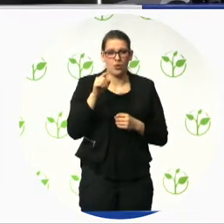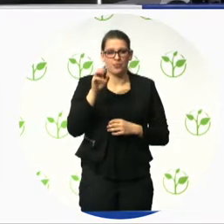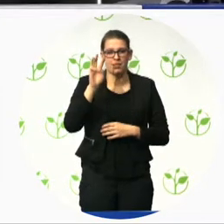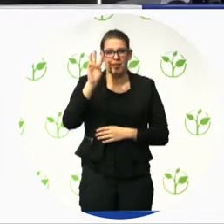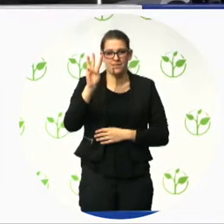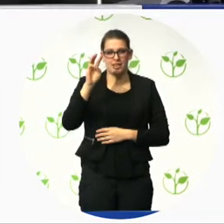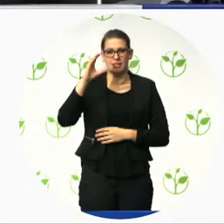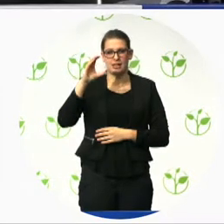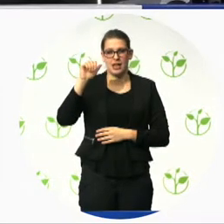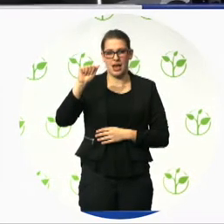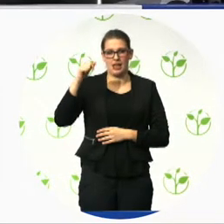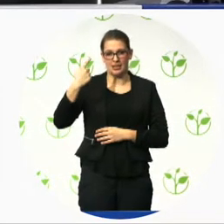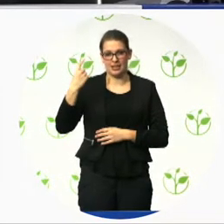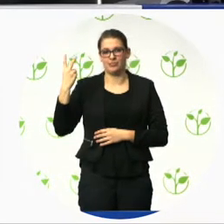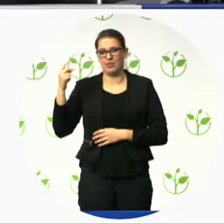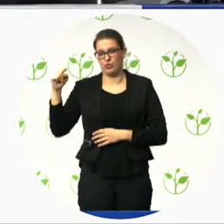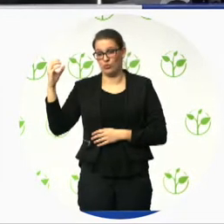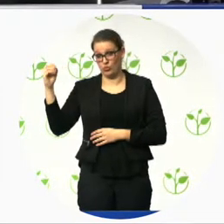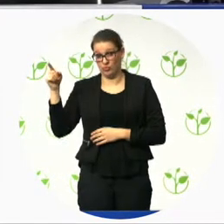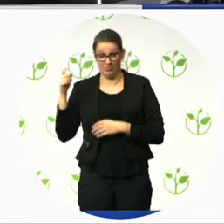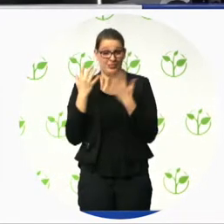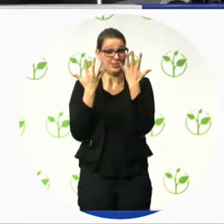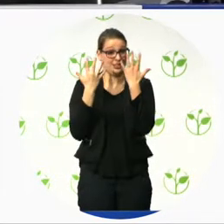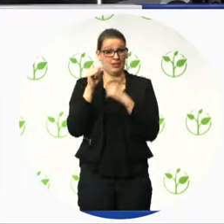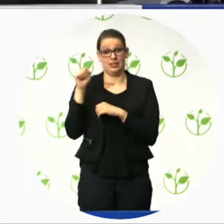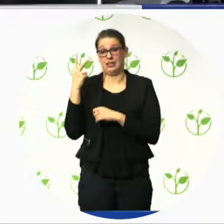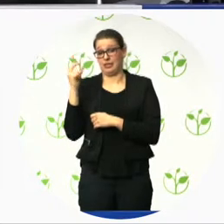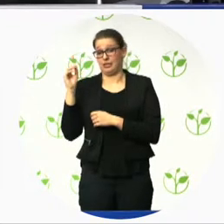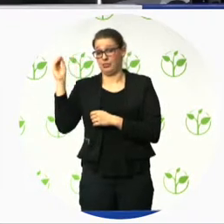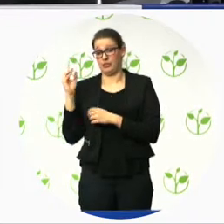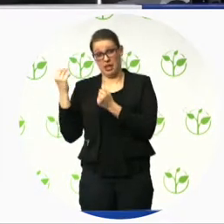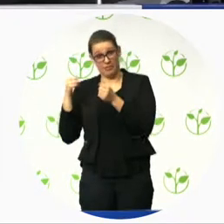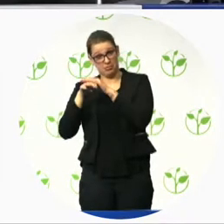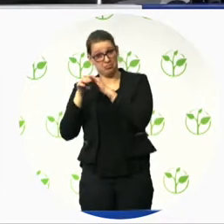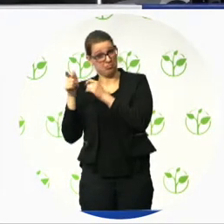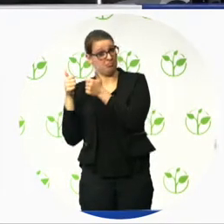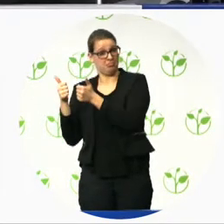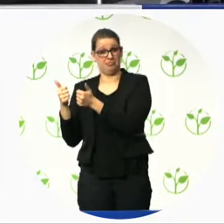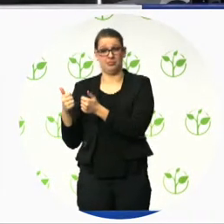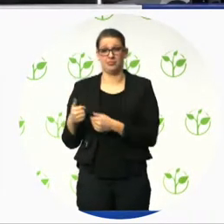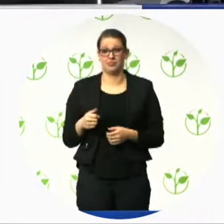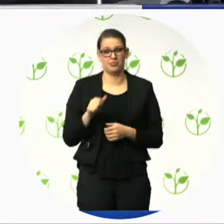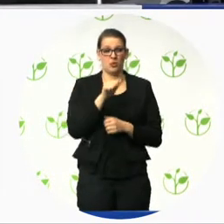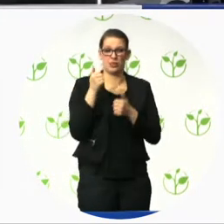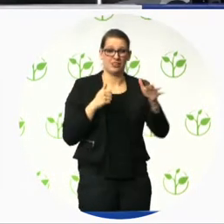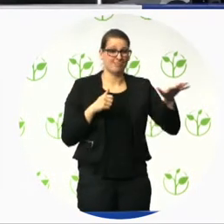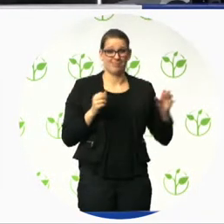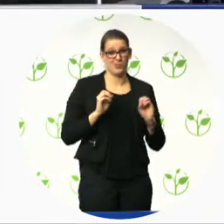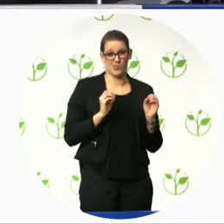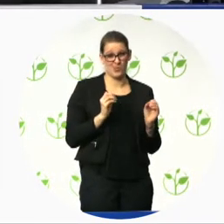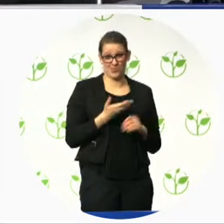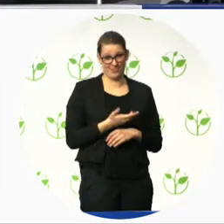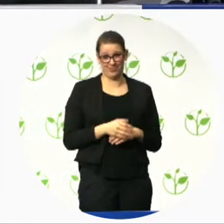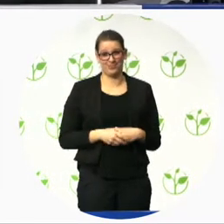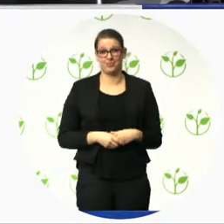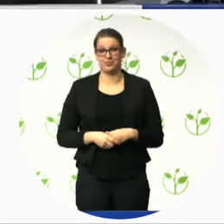looked on other countries, what they are doing in certification. There are some certifications,